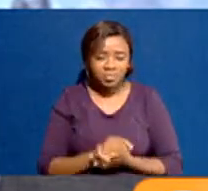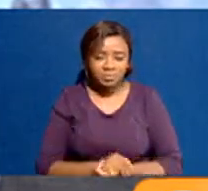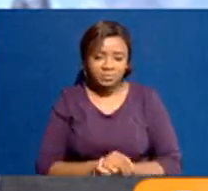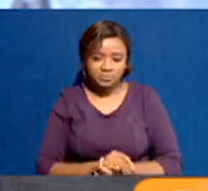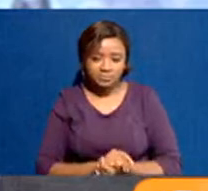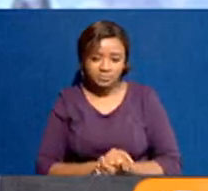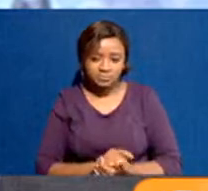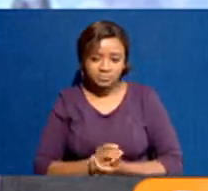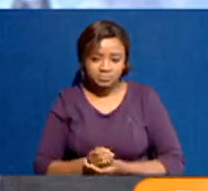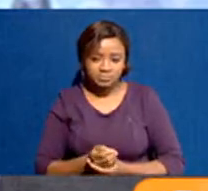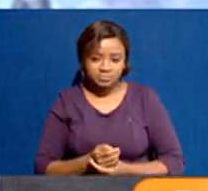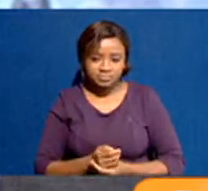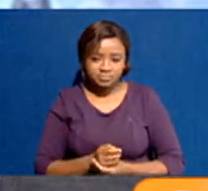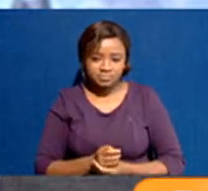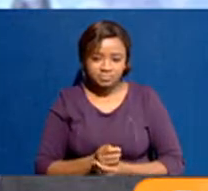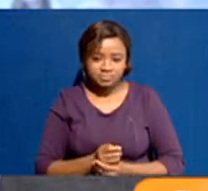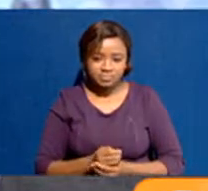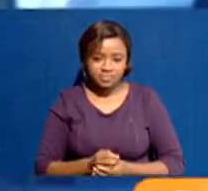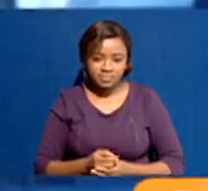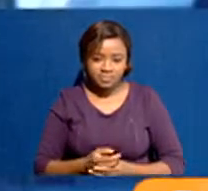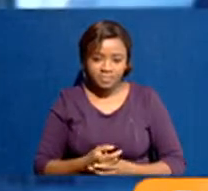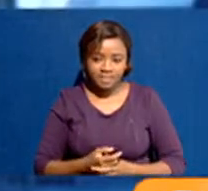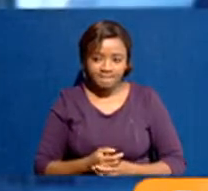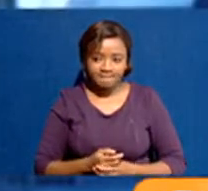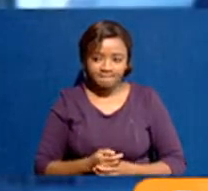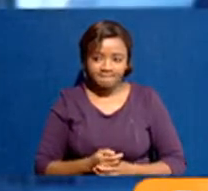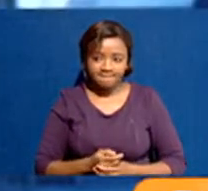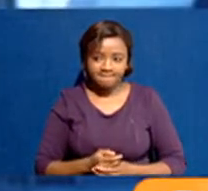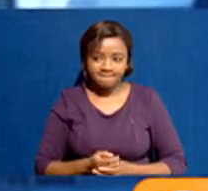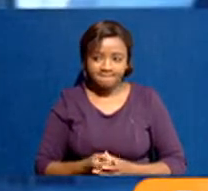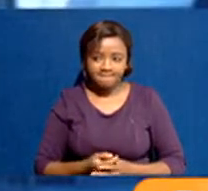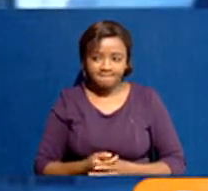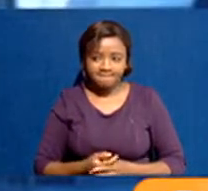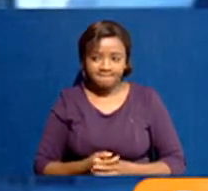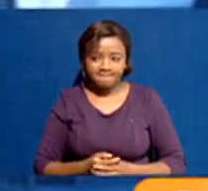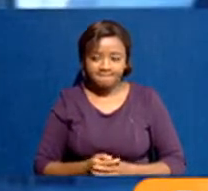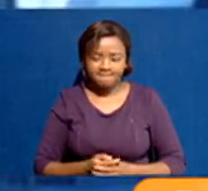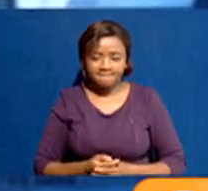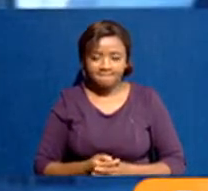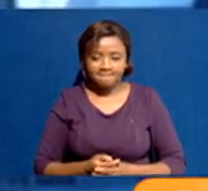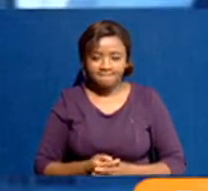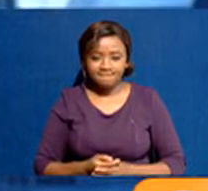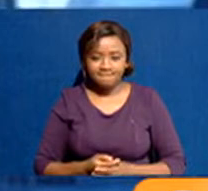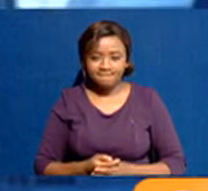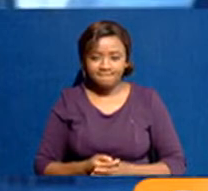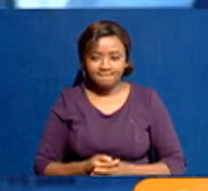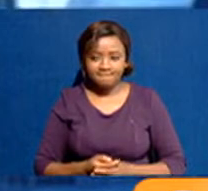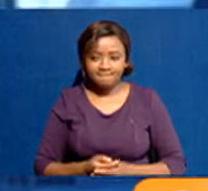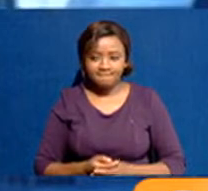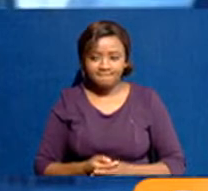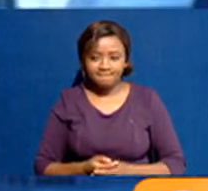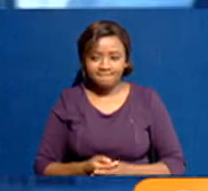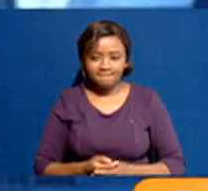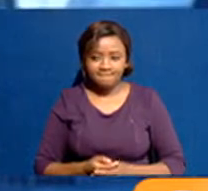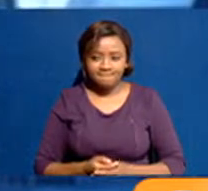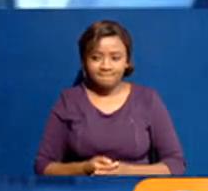that would lead to de-escalation? Well, you know, President Ruto